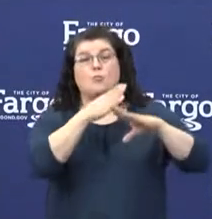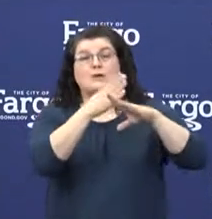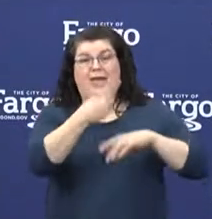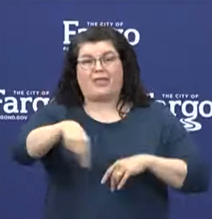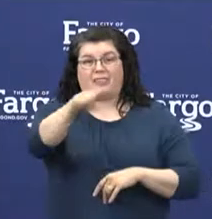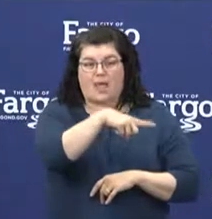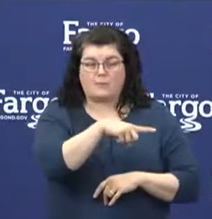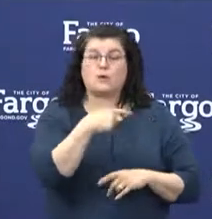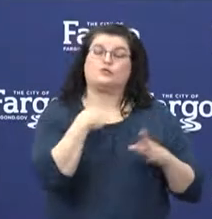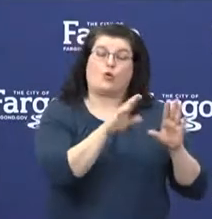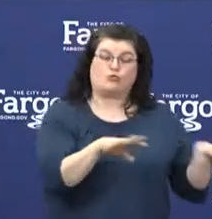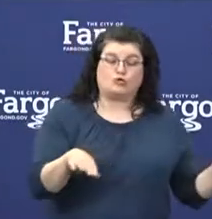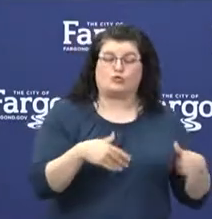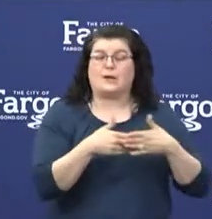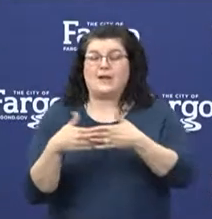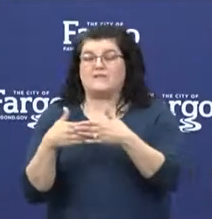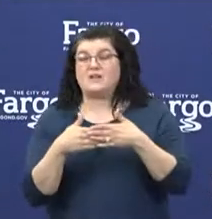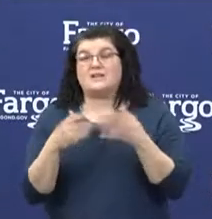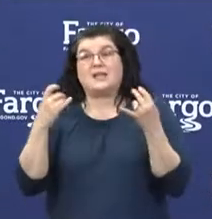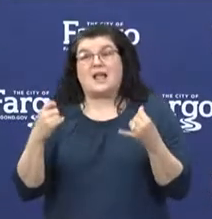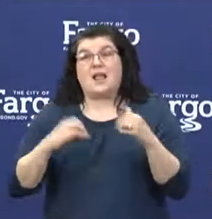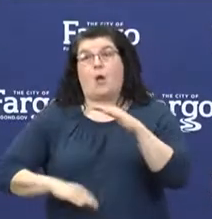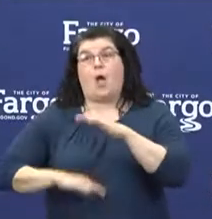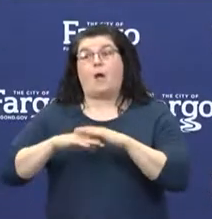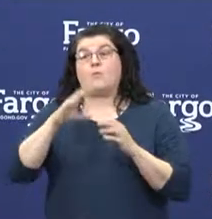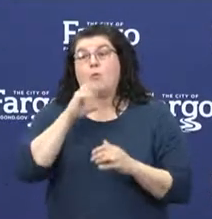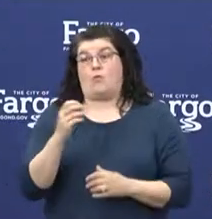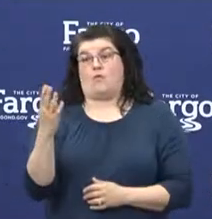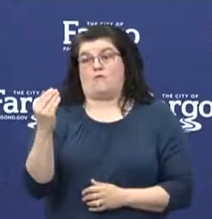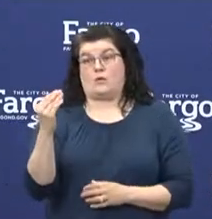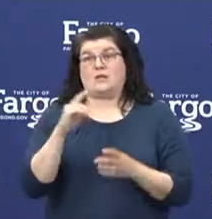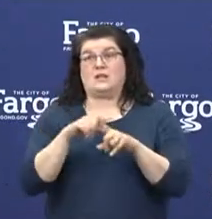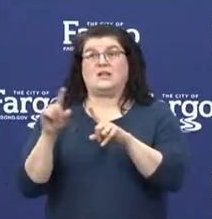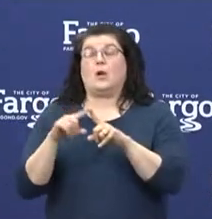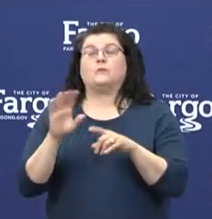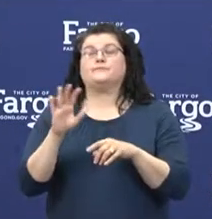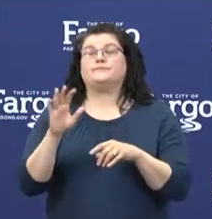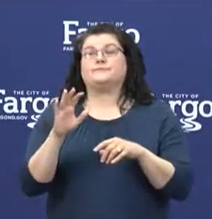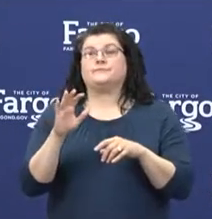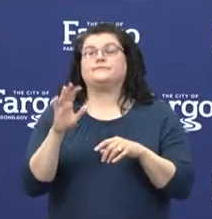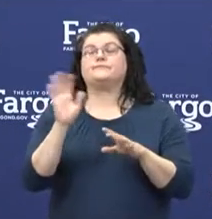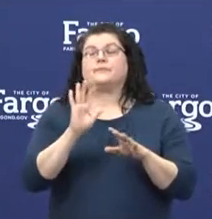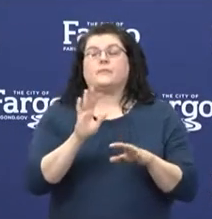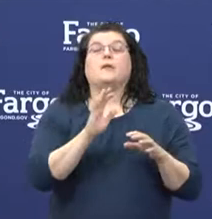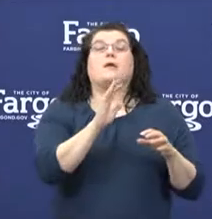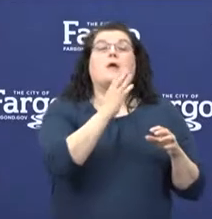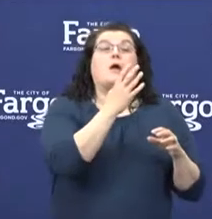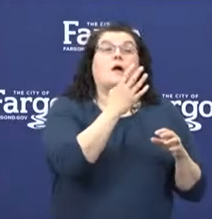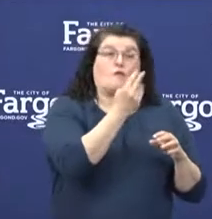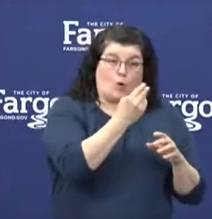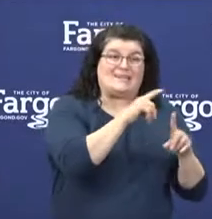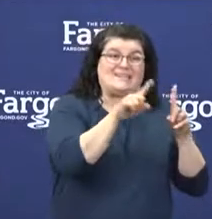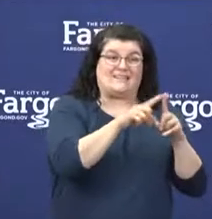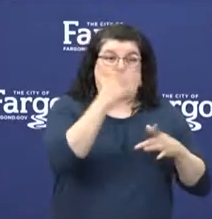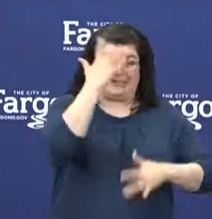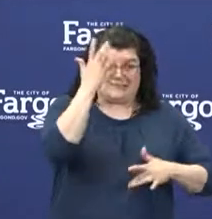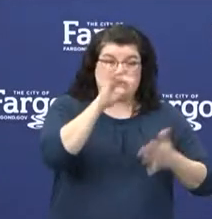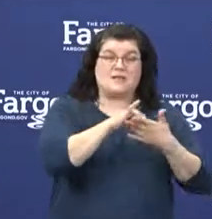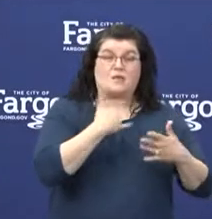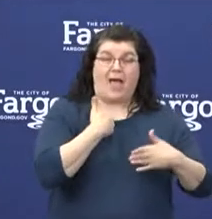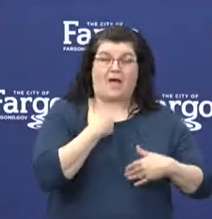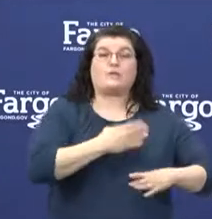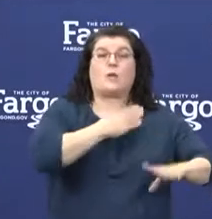and children from 14 vaccine preventable diseases before the age of two. During this COVID pandemic,